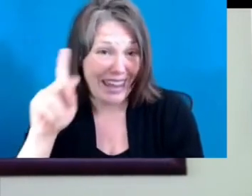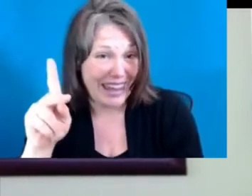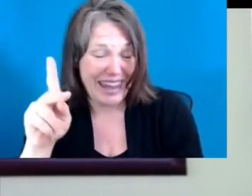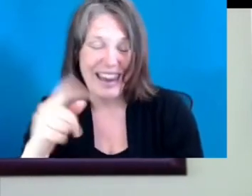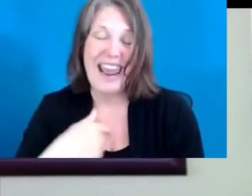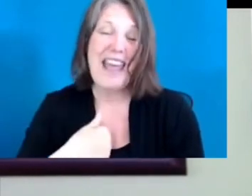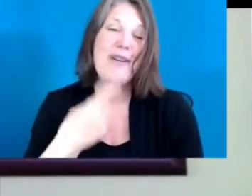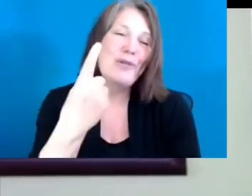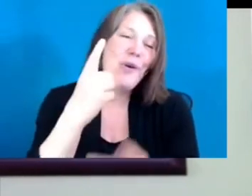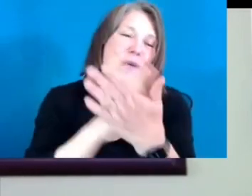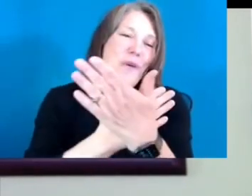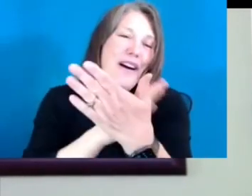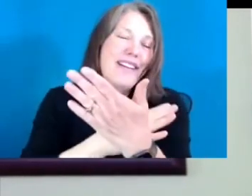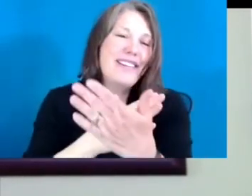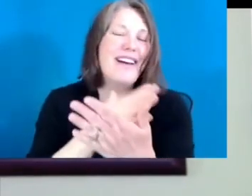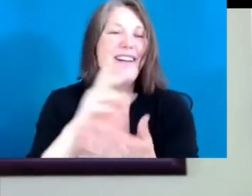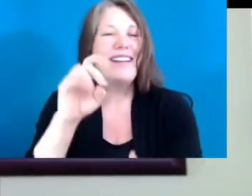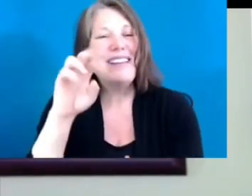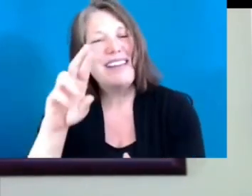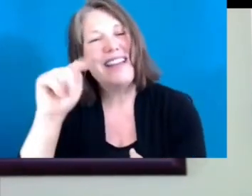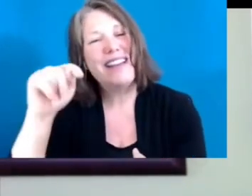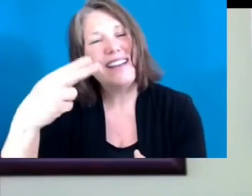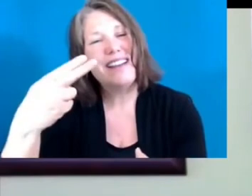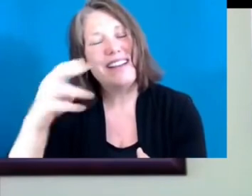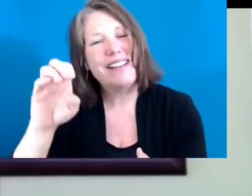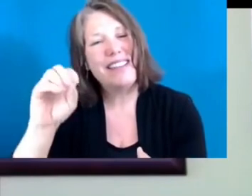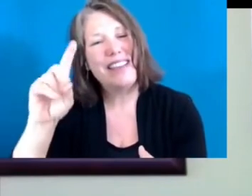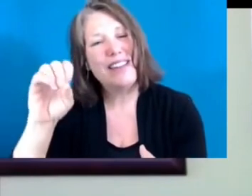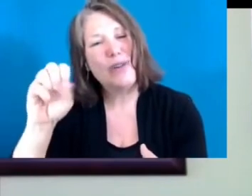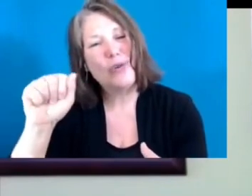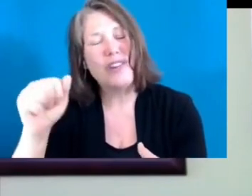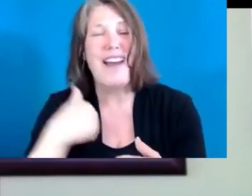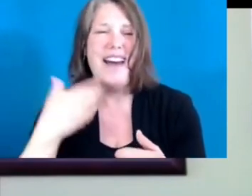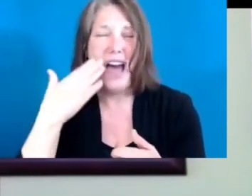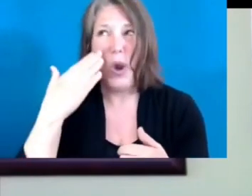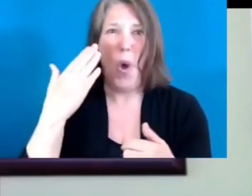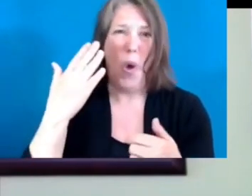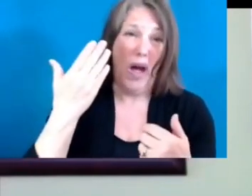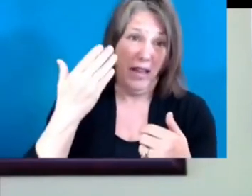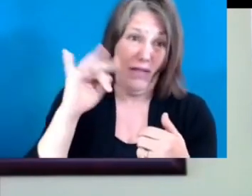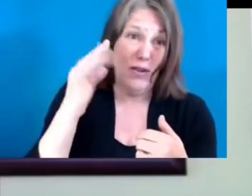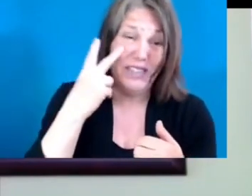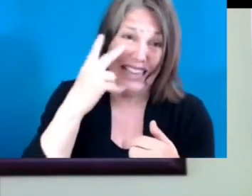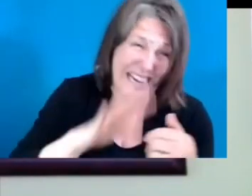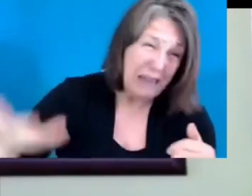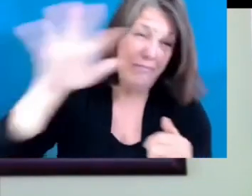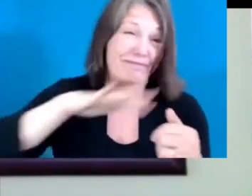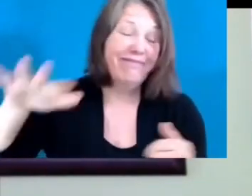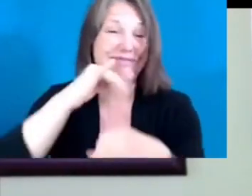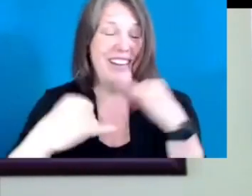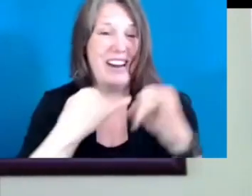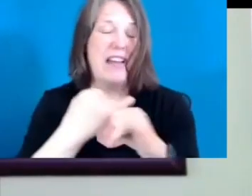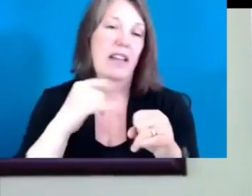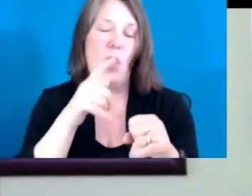one song, Dear Theodosia, if any of you have seen it internationally, and I know there's all kinds of things around classism, you know,